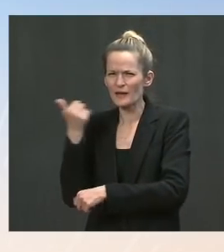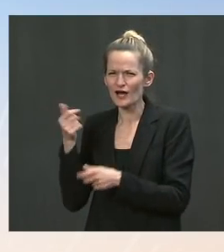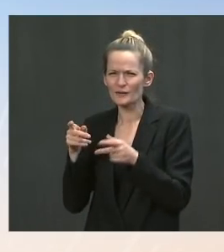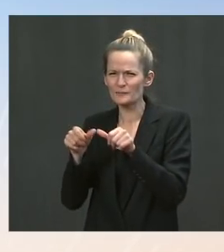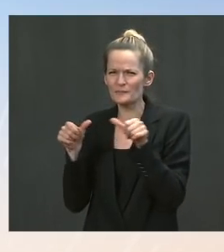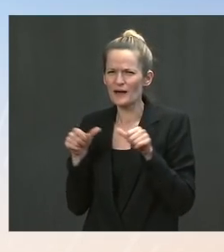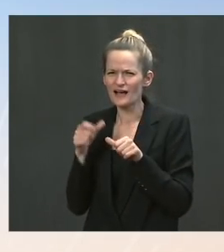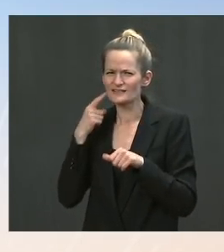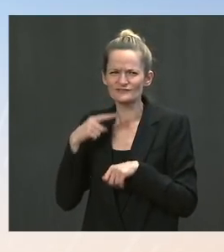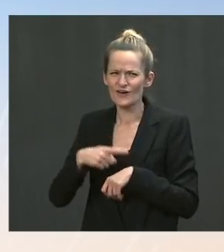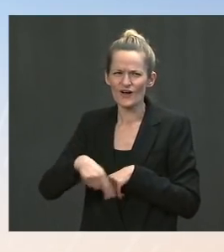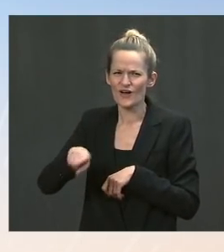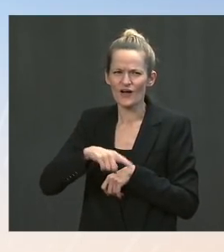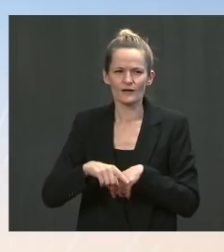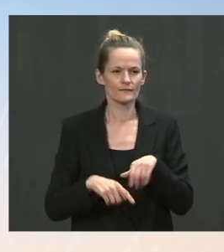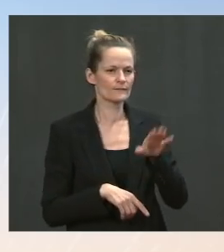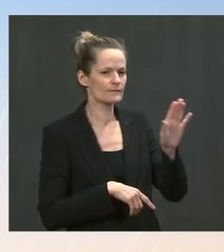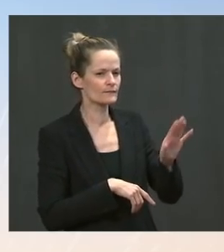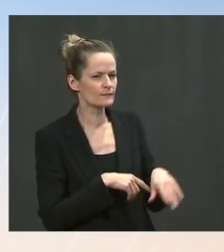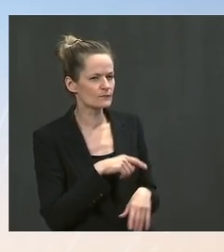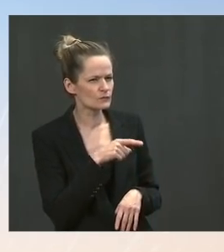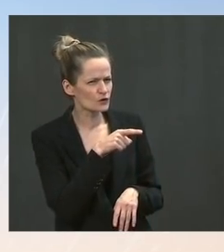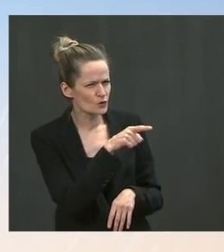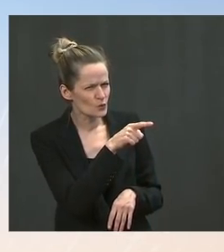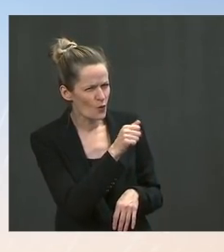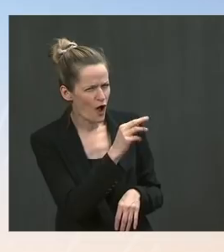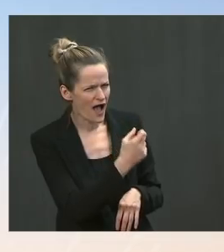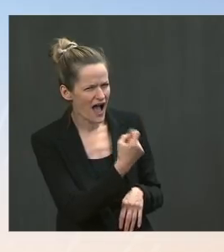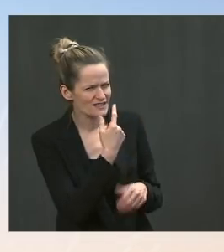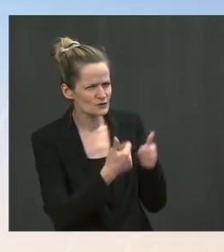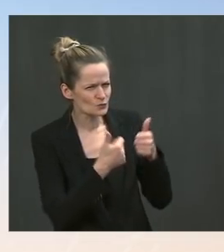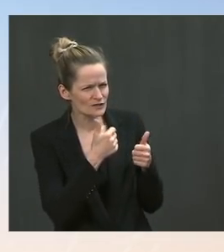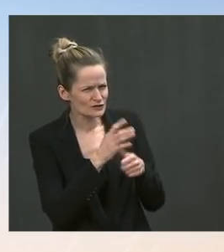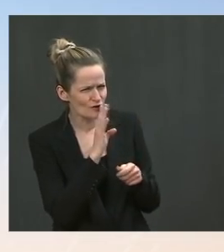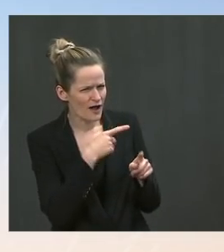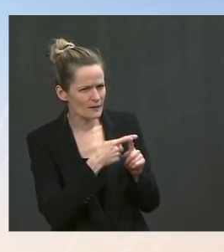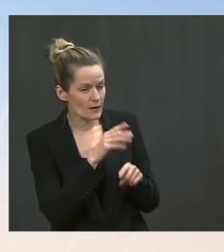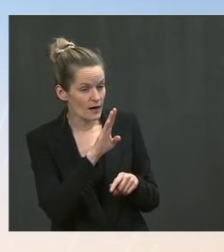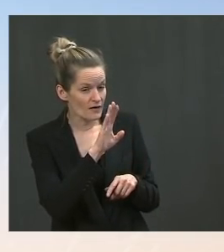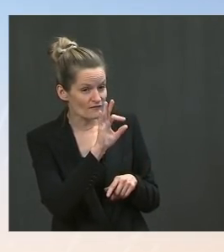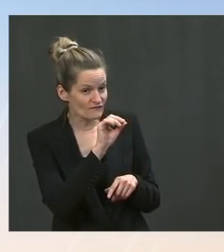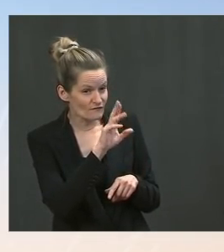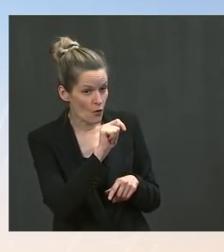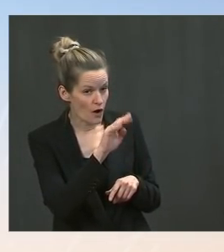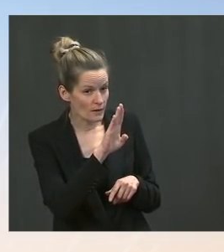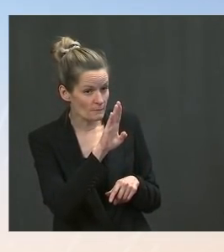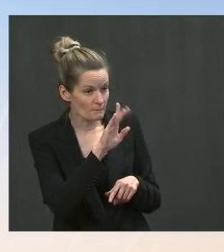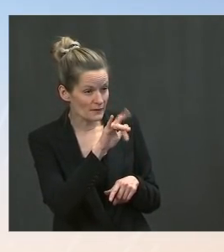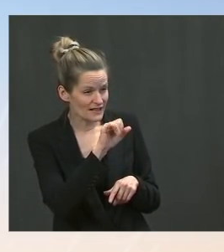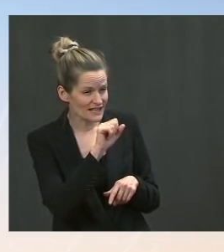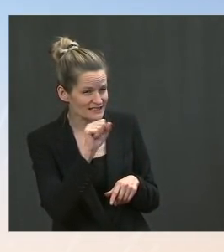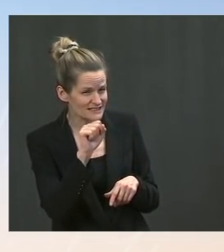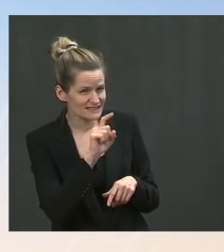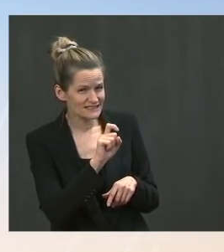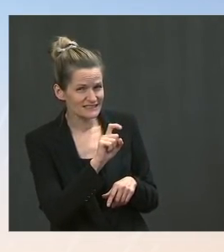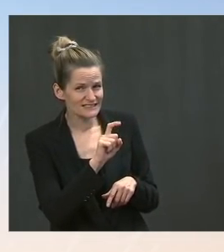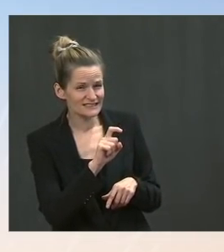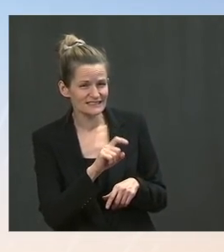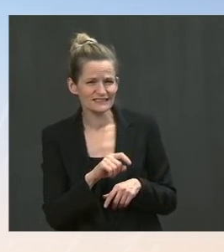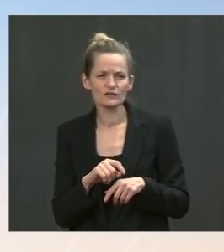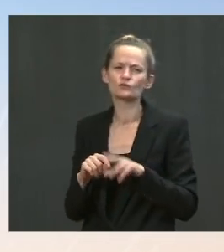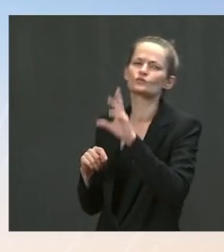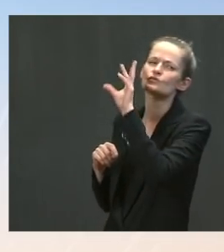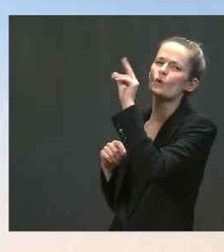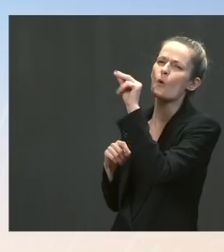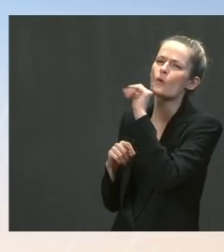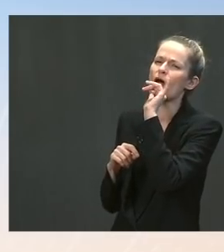over at Fort Bliss. The Texas. Ms. Okay. Well, I would say that there has been. I'm not sure if that's exactly the location, but